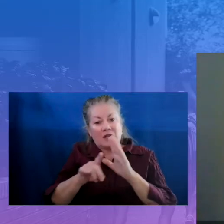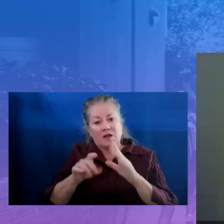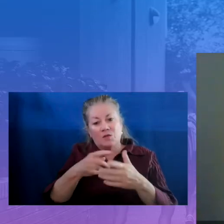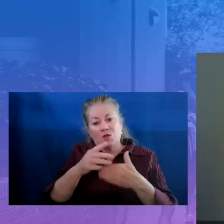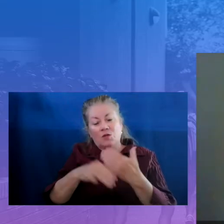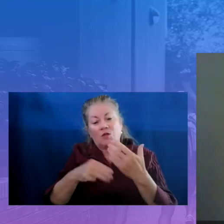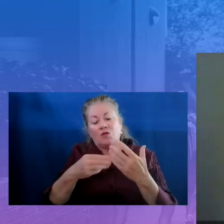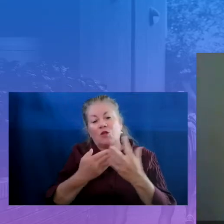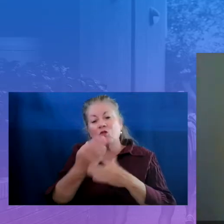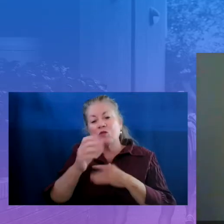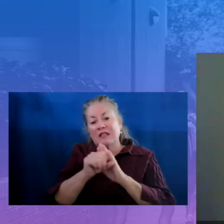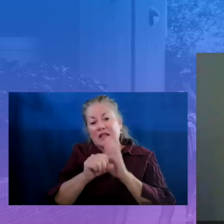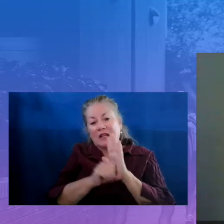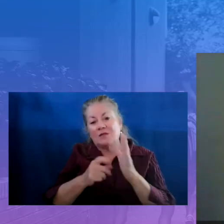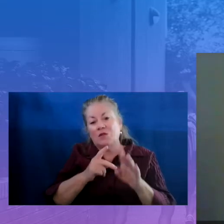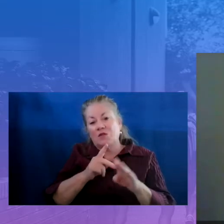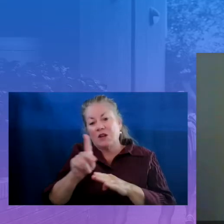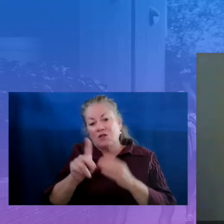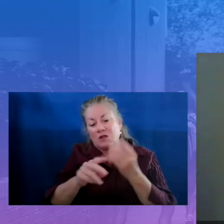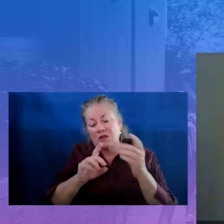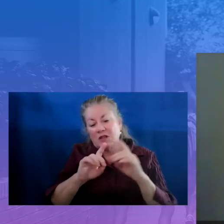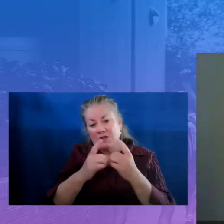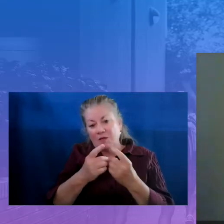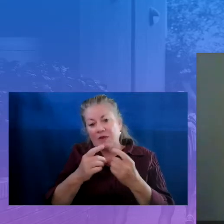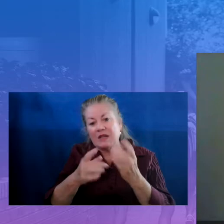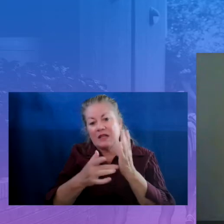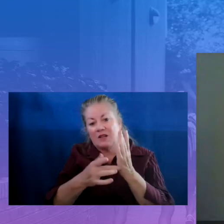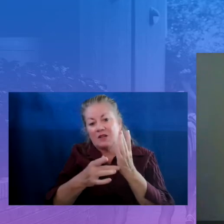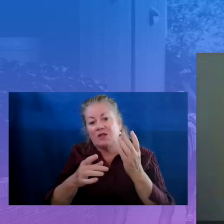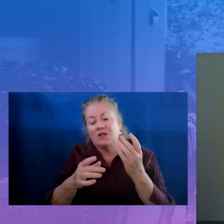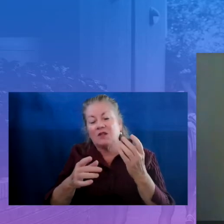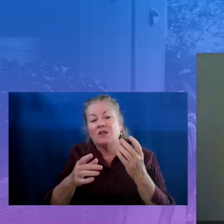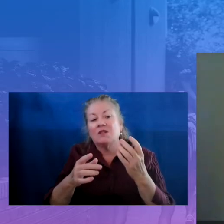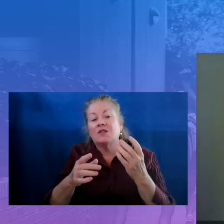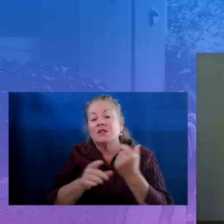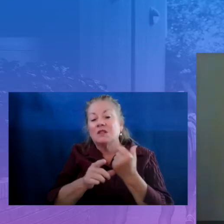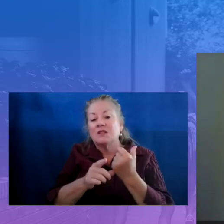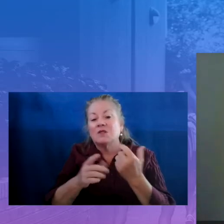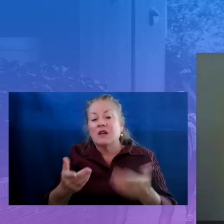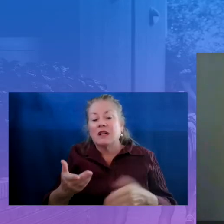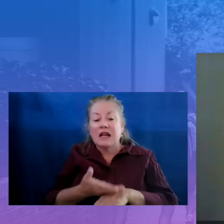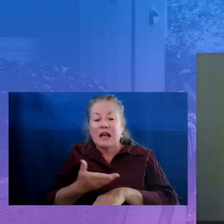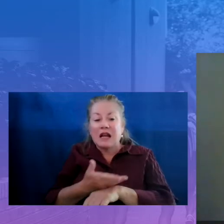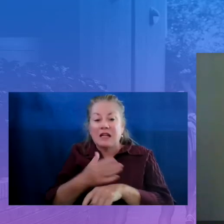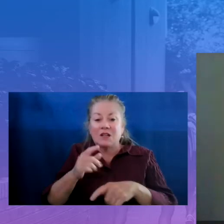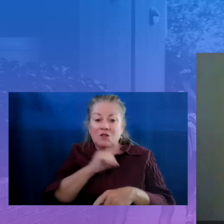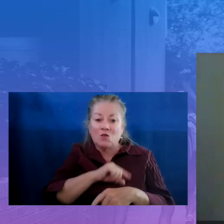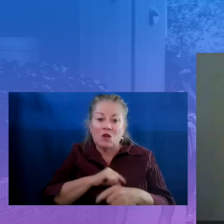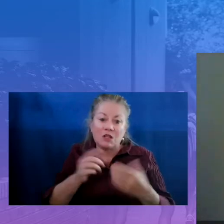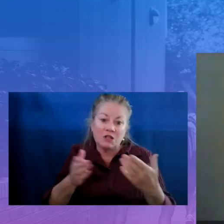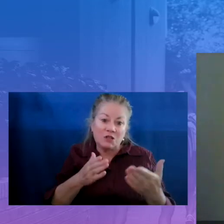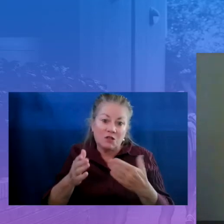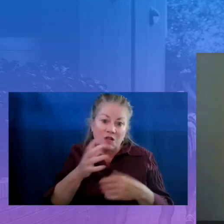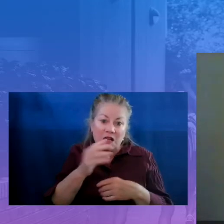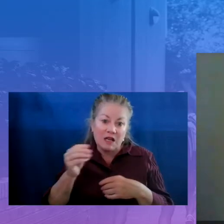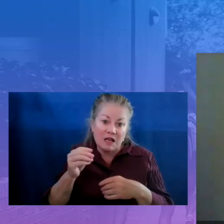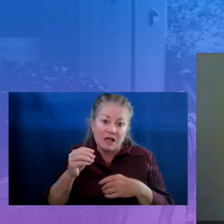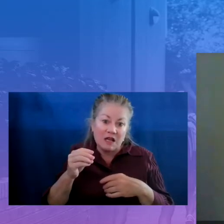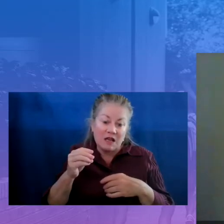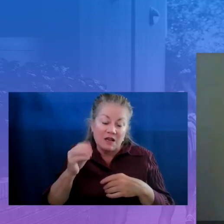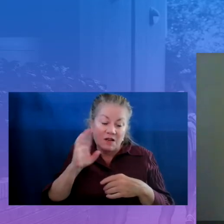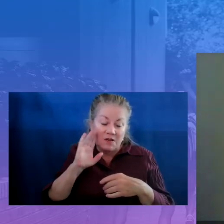development and technical assistance to enhance quality services and support the advancement of policies that strengthen